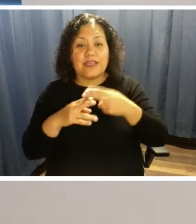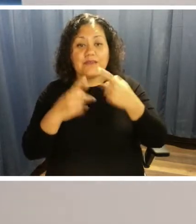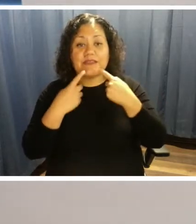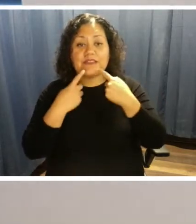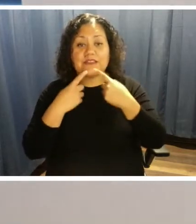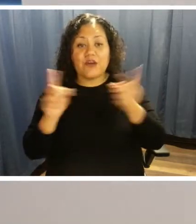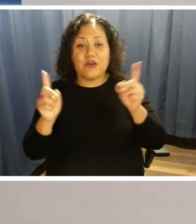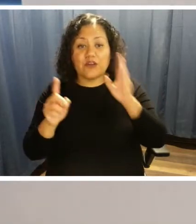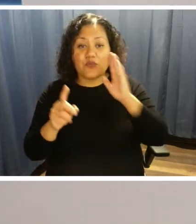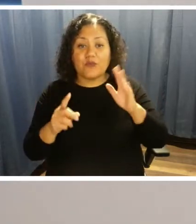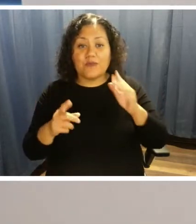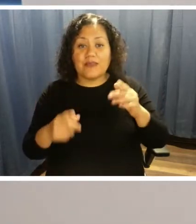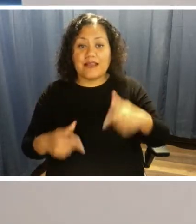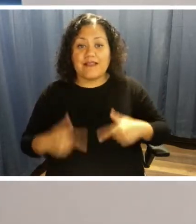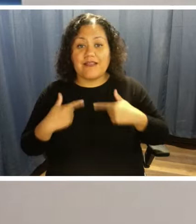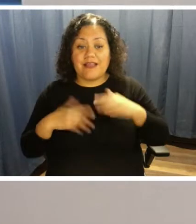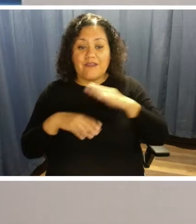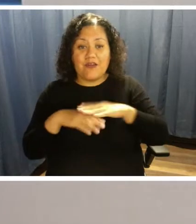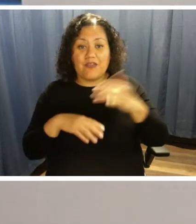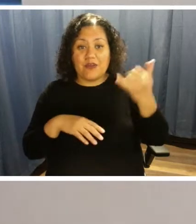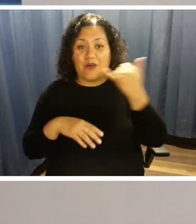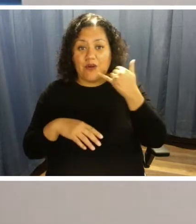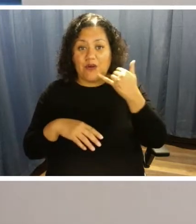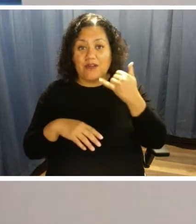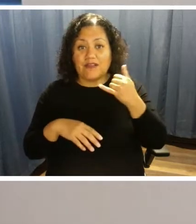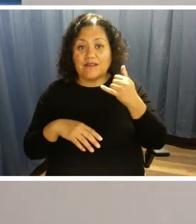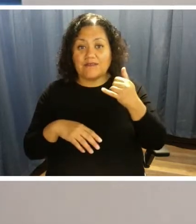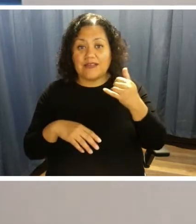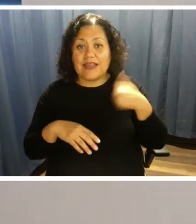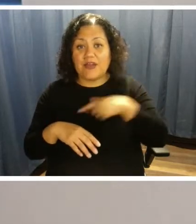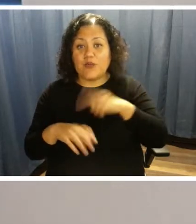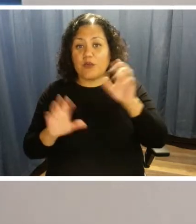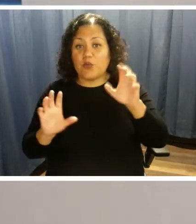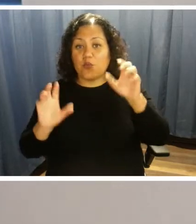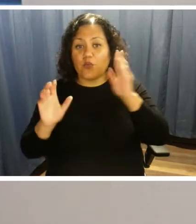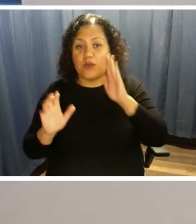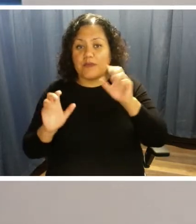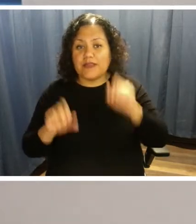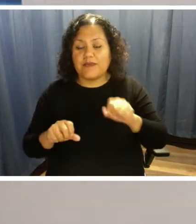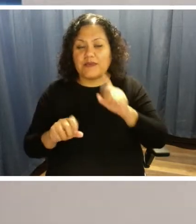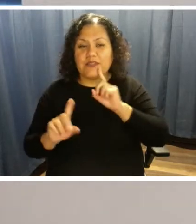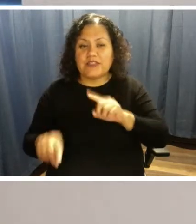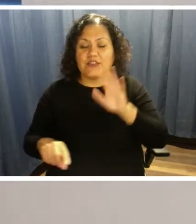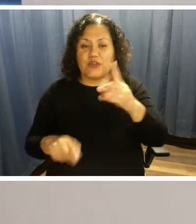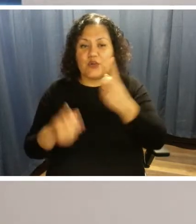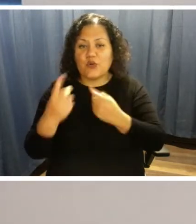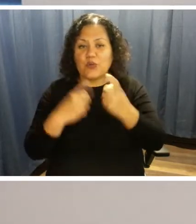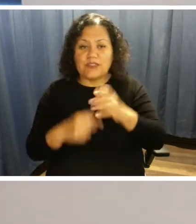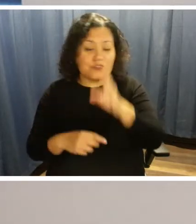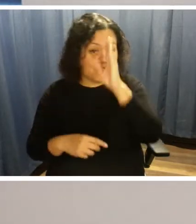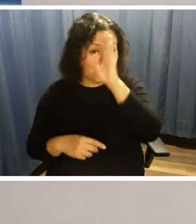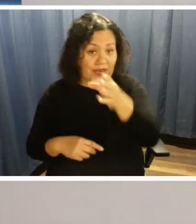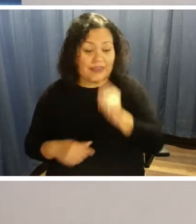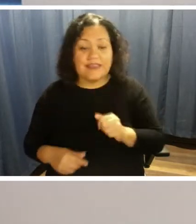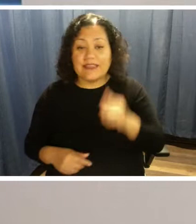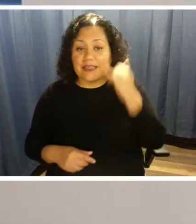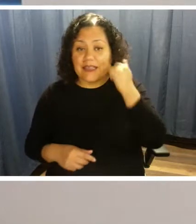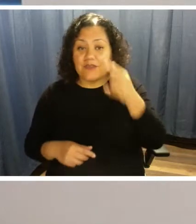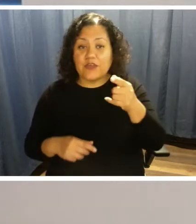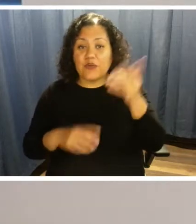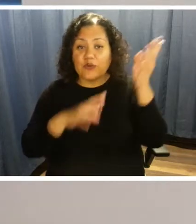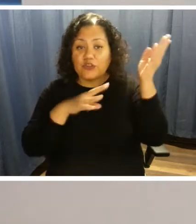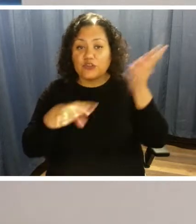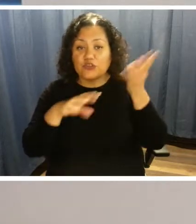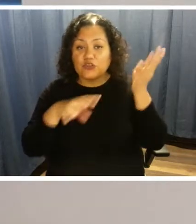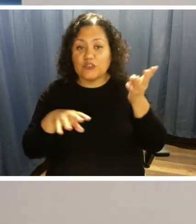on the call, and we will be able to answer your questions directly. If you're streaming the event on